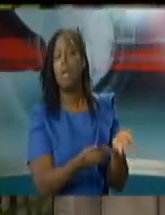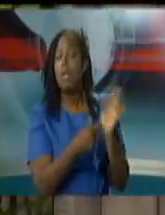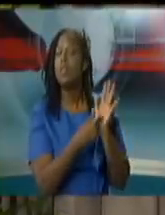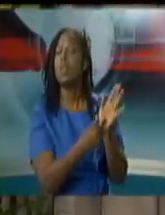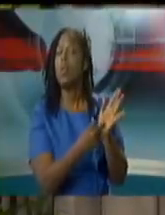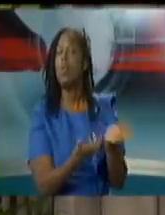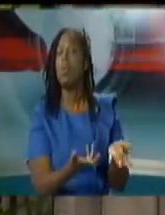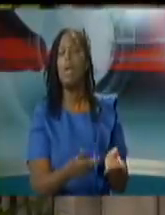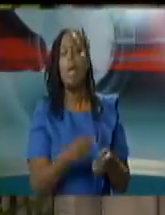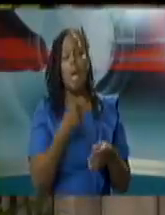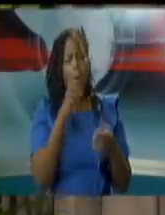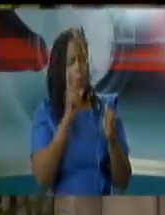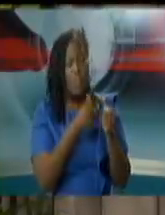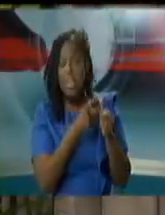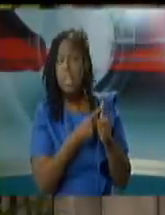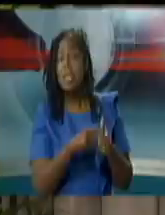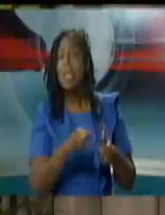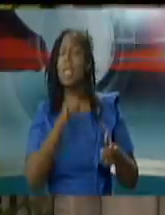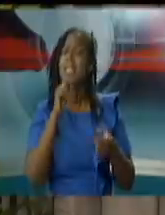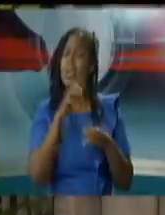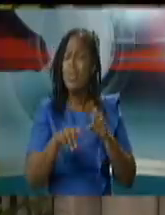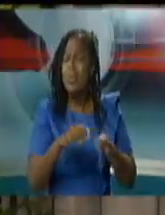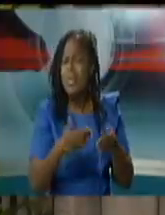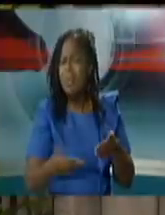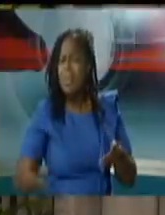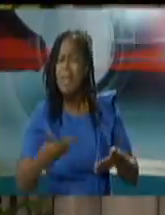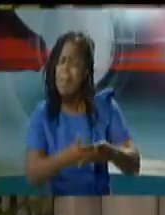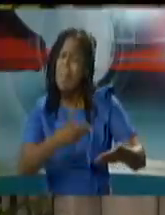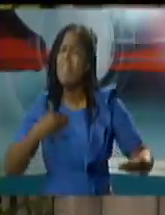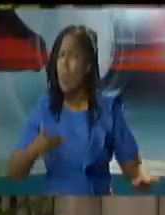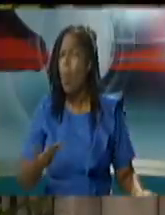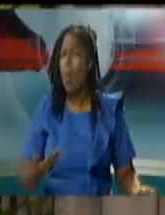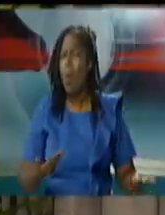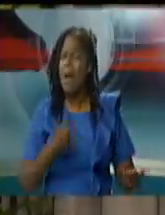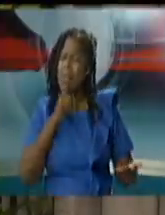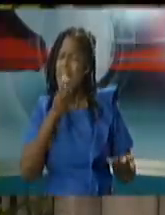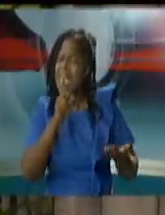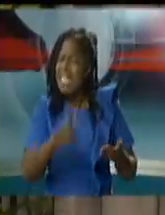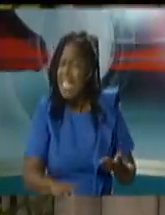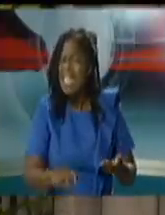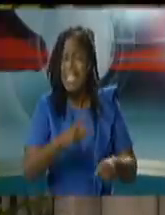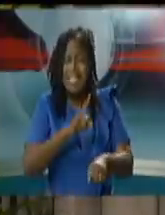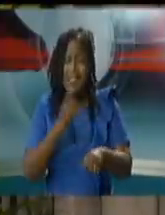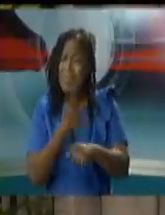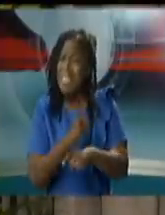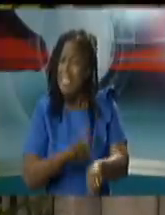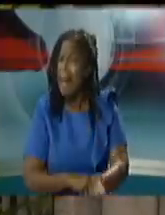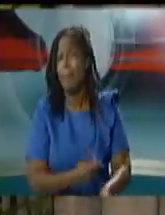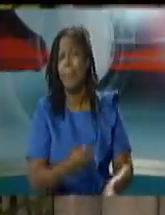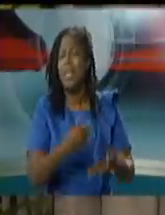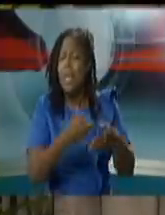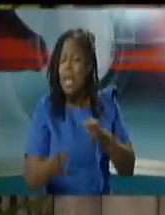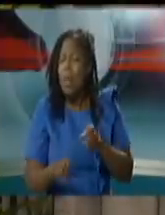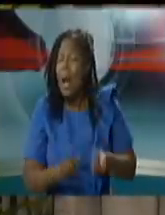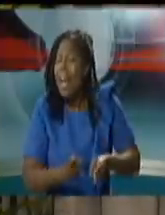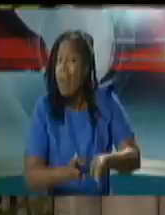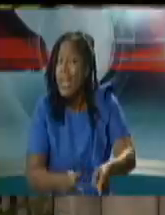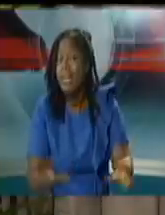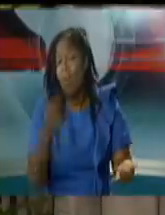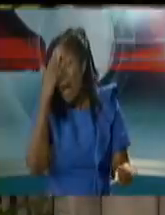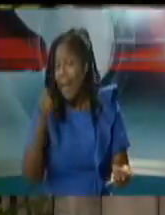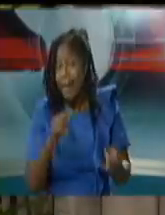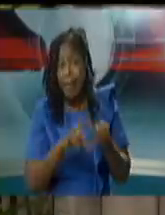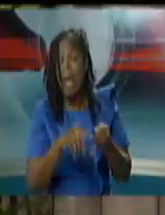number two you know that you're positive why are you testing this position number three you could wait on the pre-action